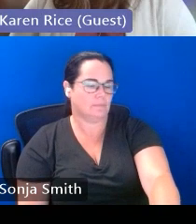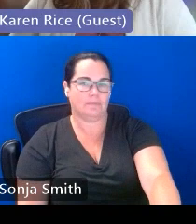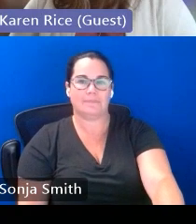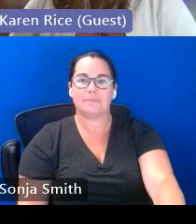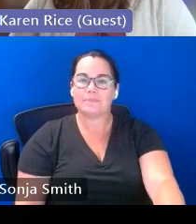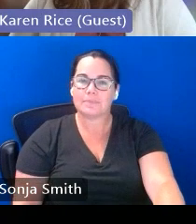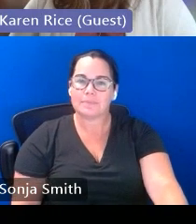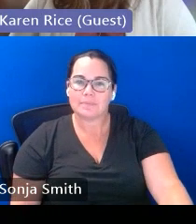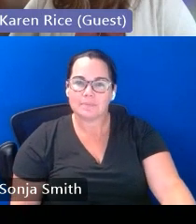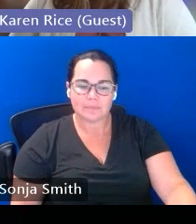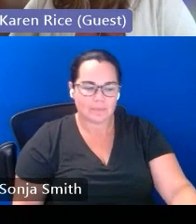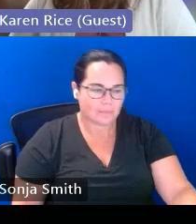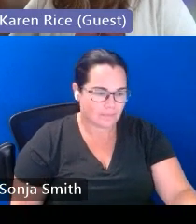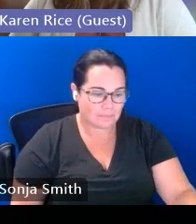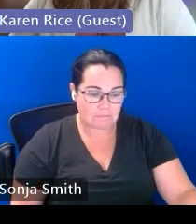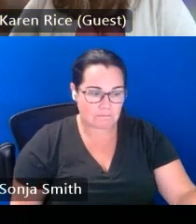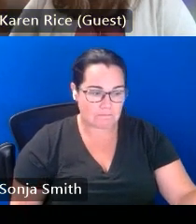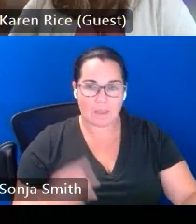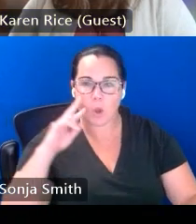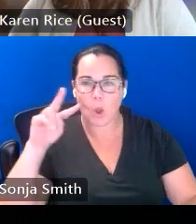and i'm looking in the chat